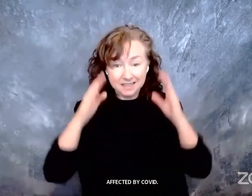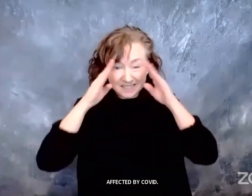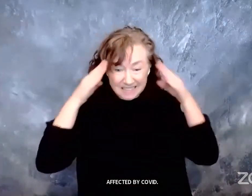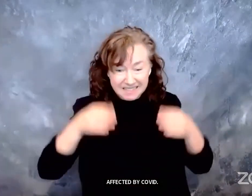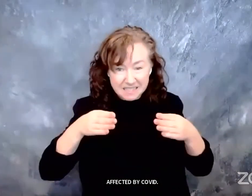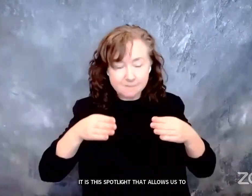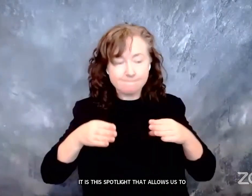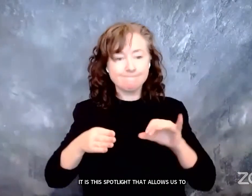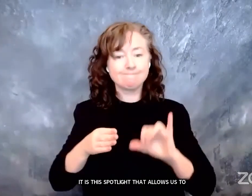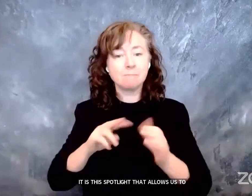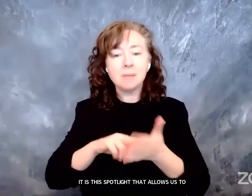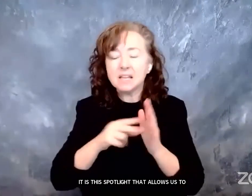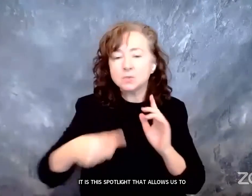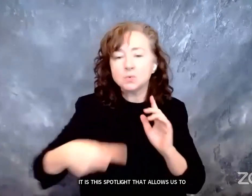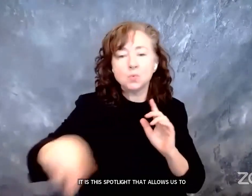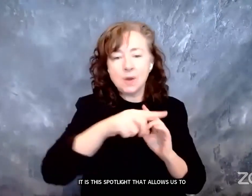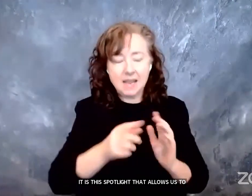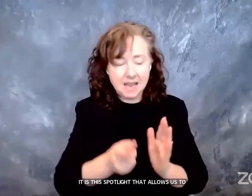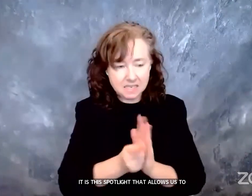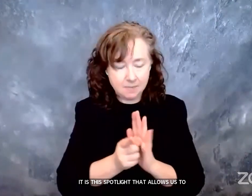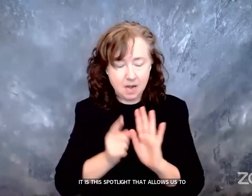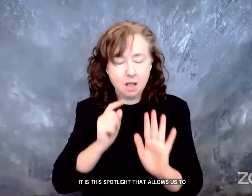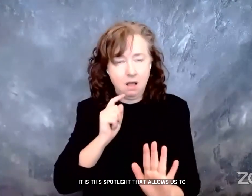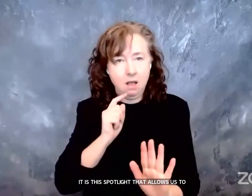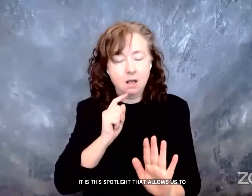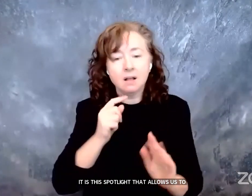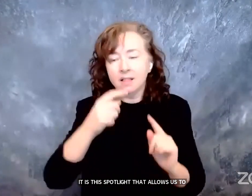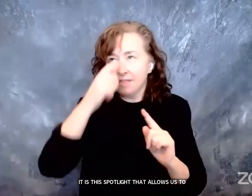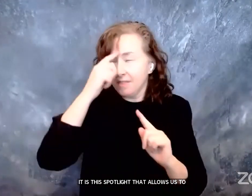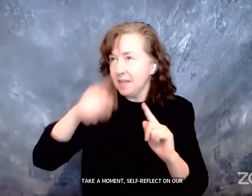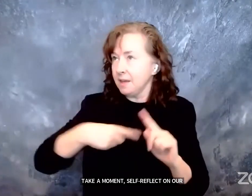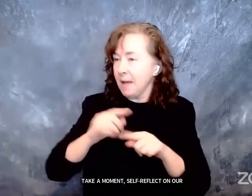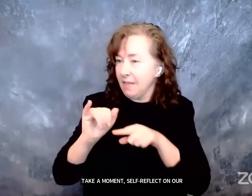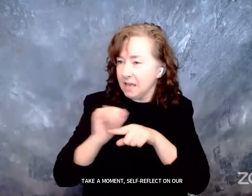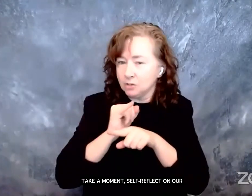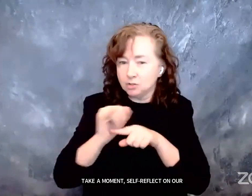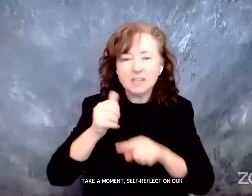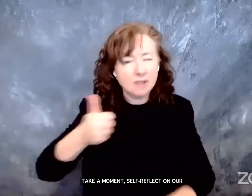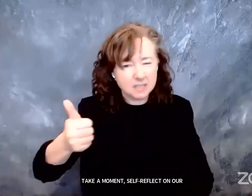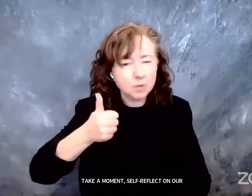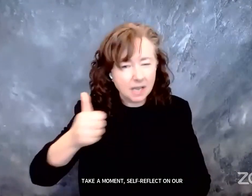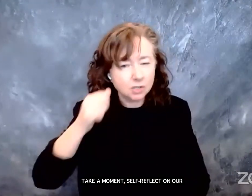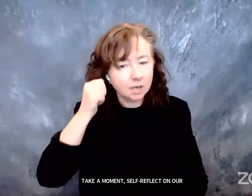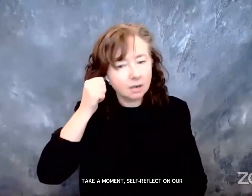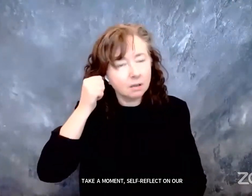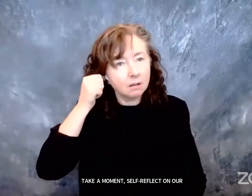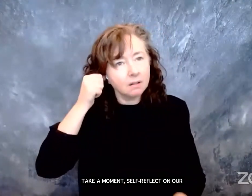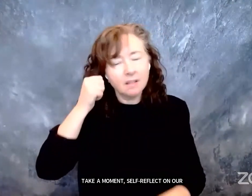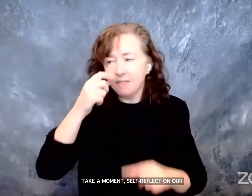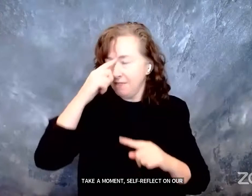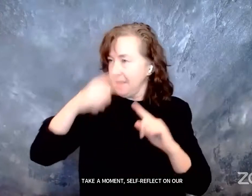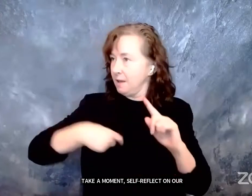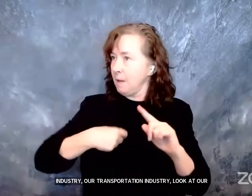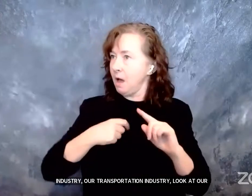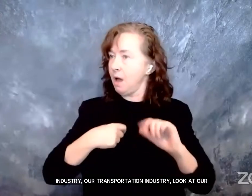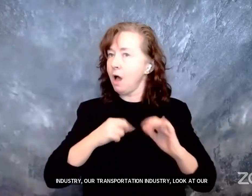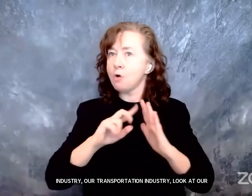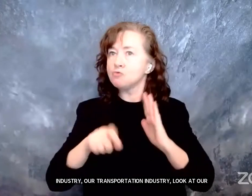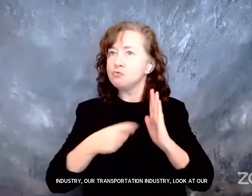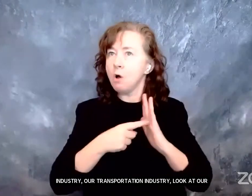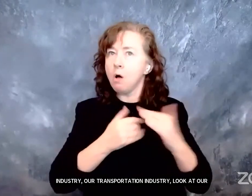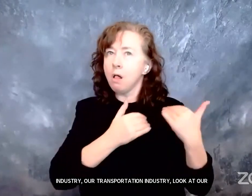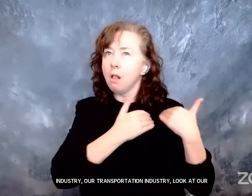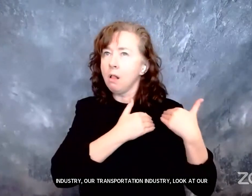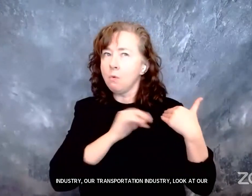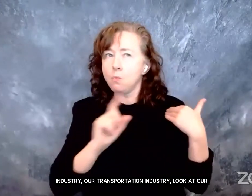moment, self-reflect on our industry, our transportation industry, look at our role, and then be